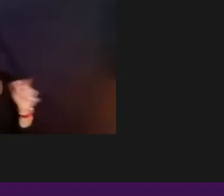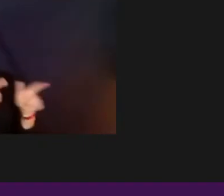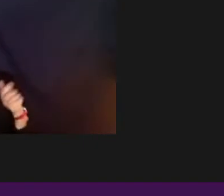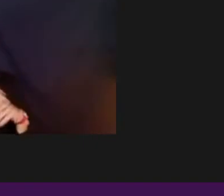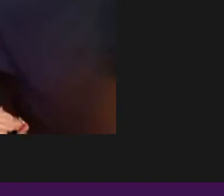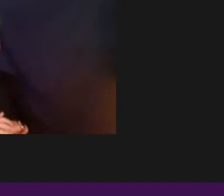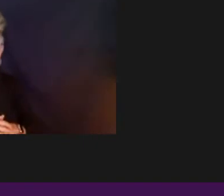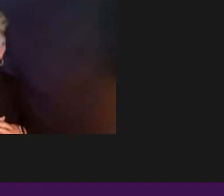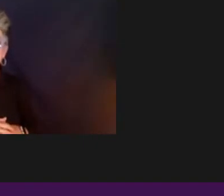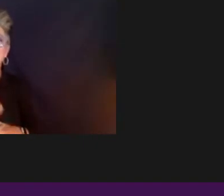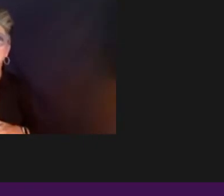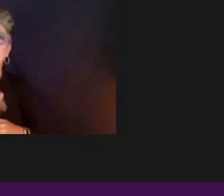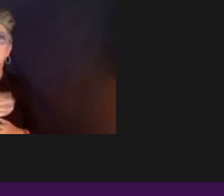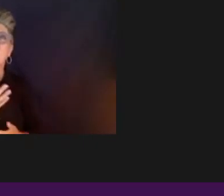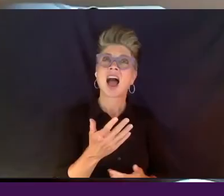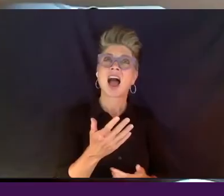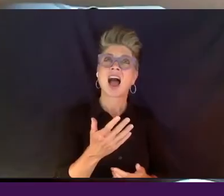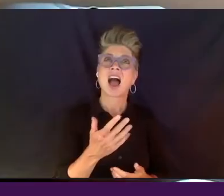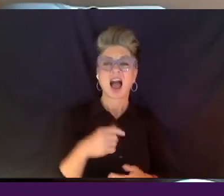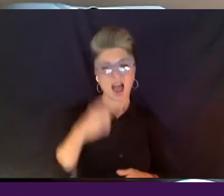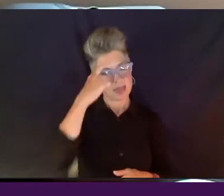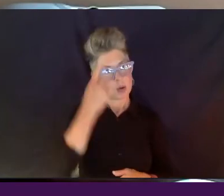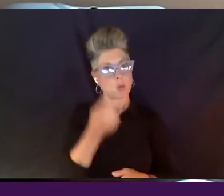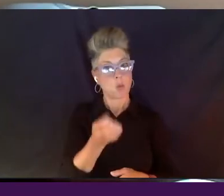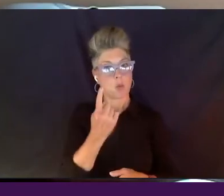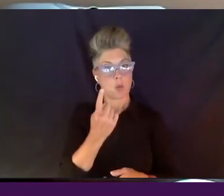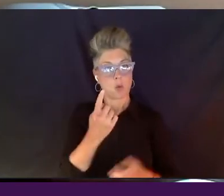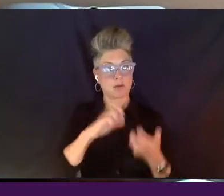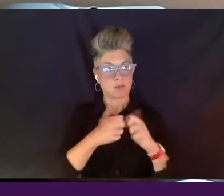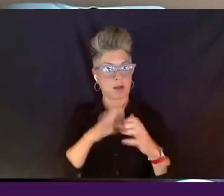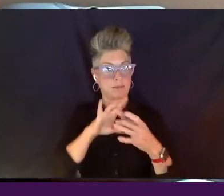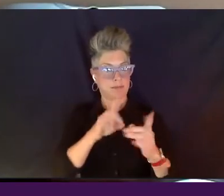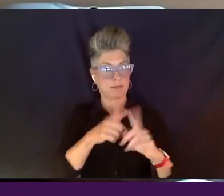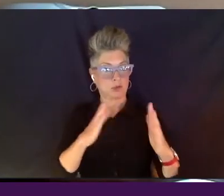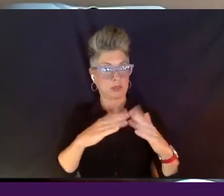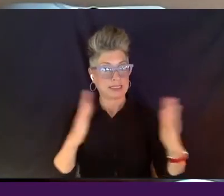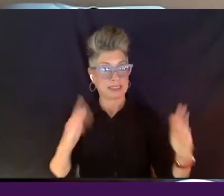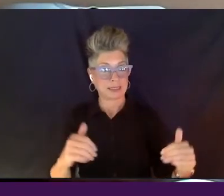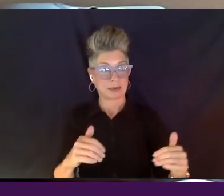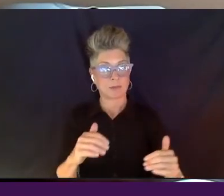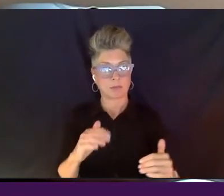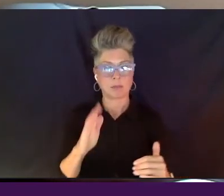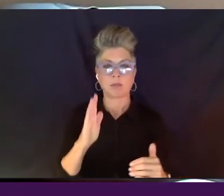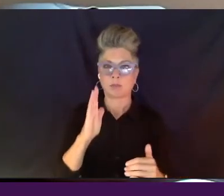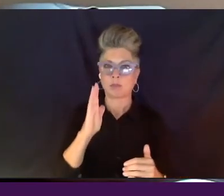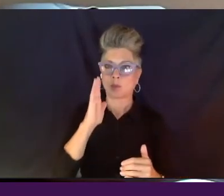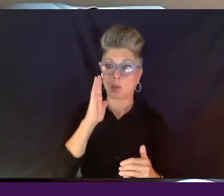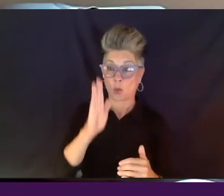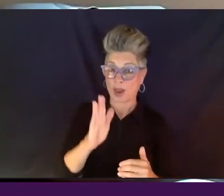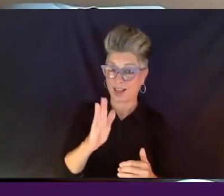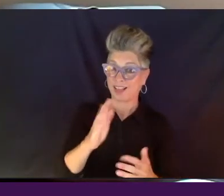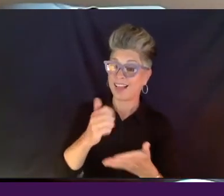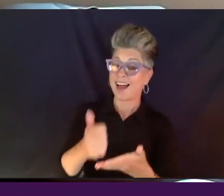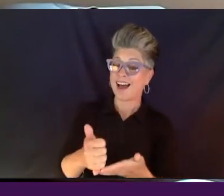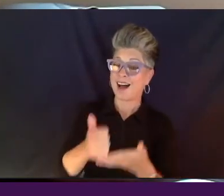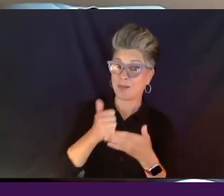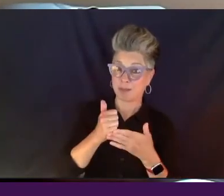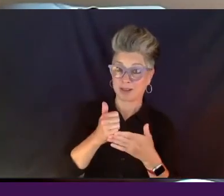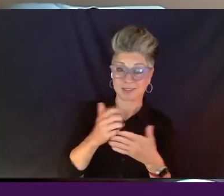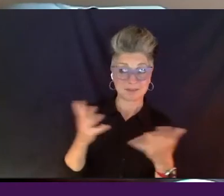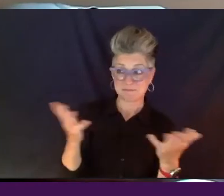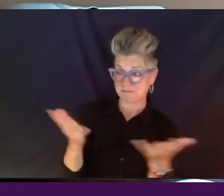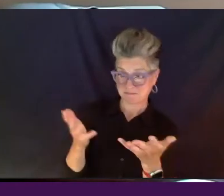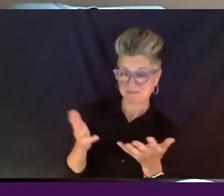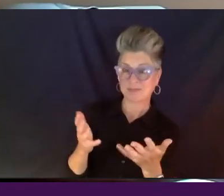I think one of the problems of the system is actually going to come to our rescue, which is that once